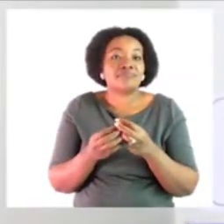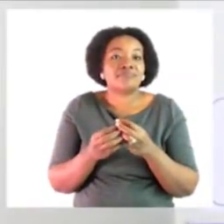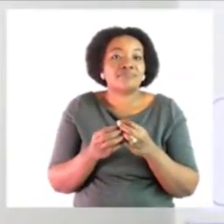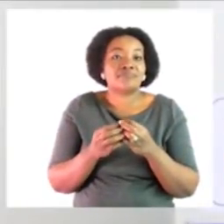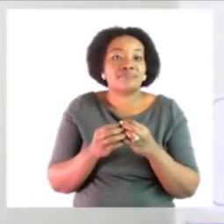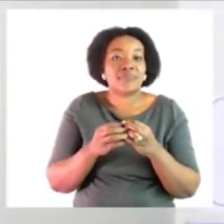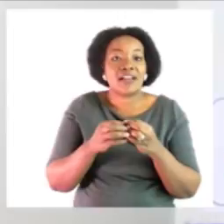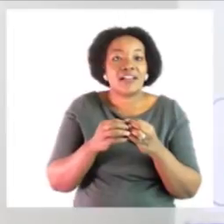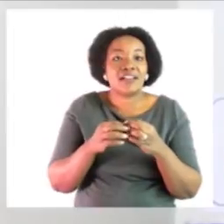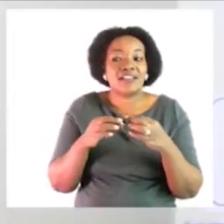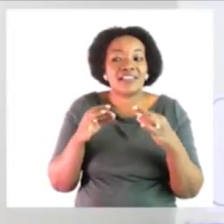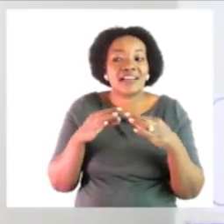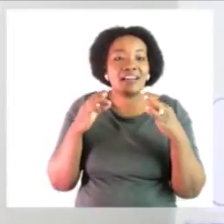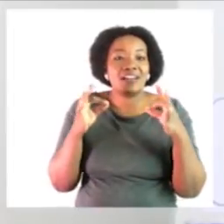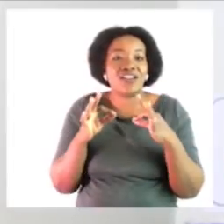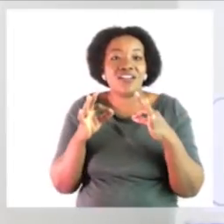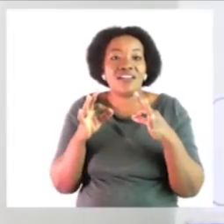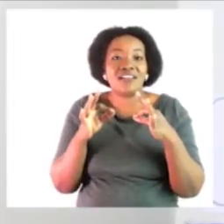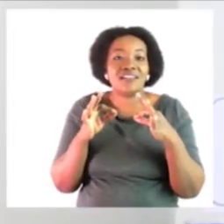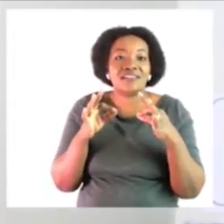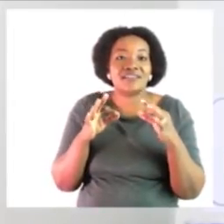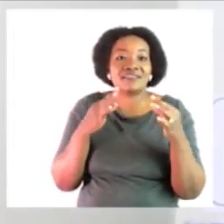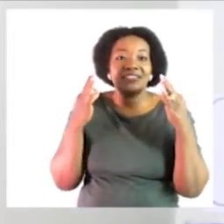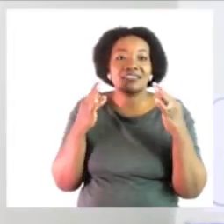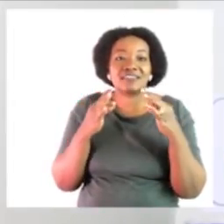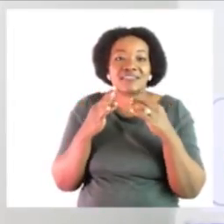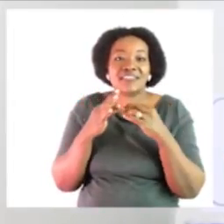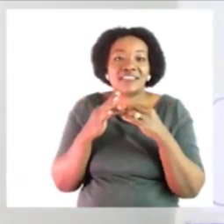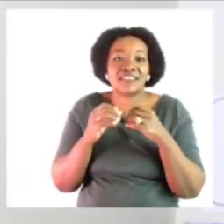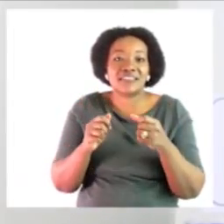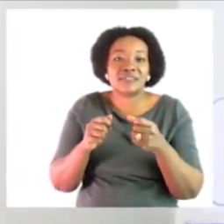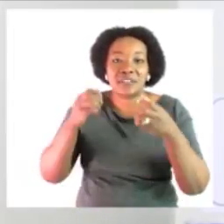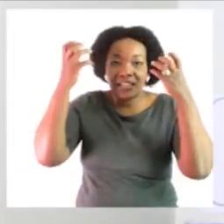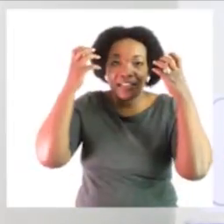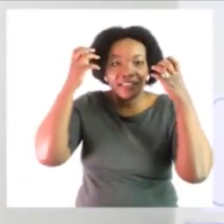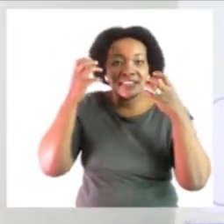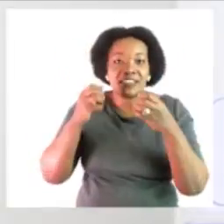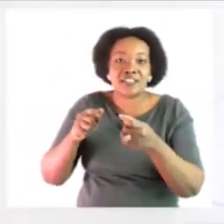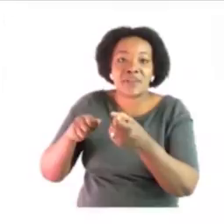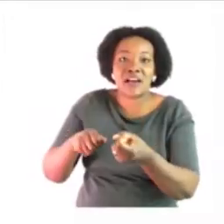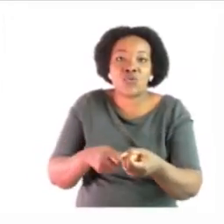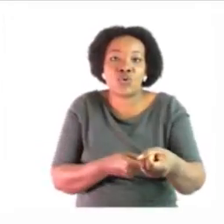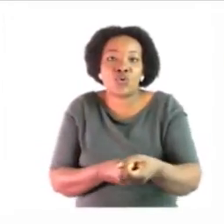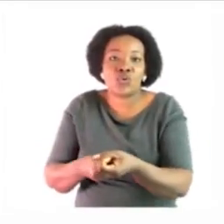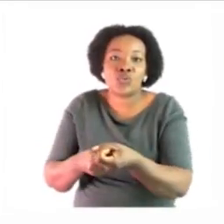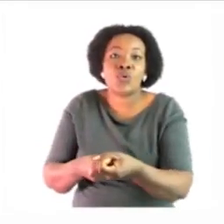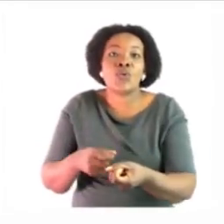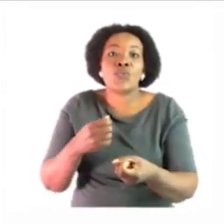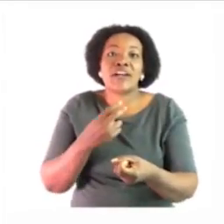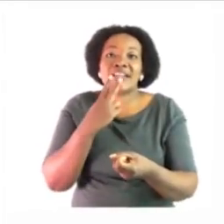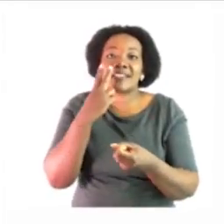a firefighter on the go here is my helmet here is my house